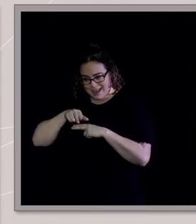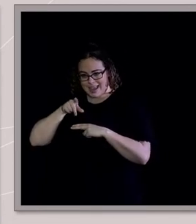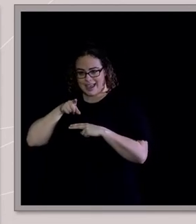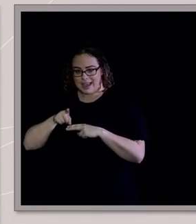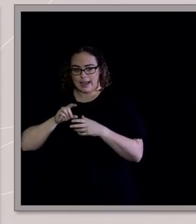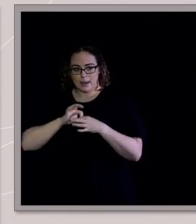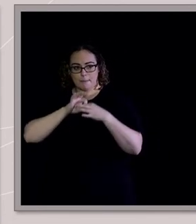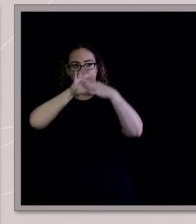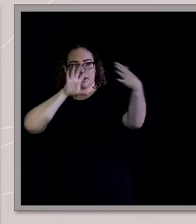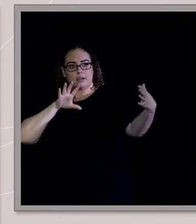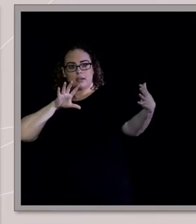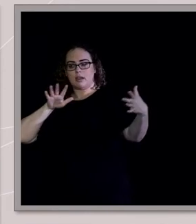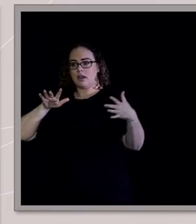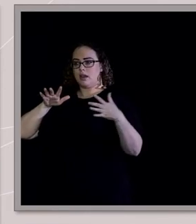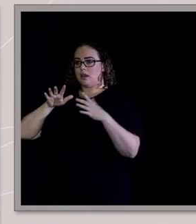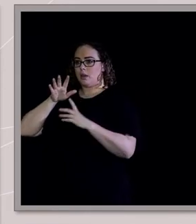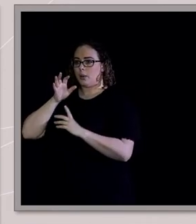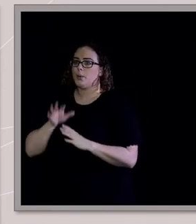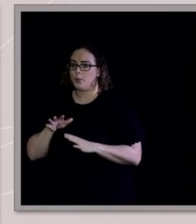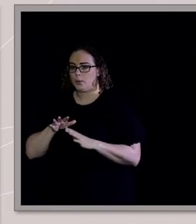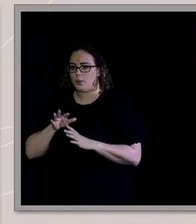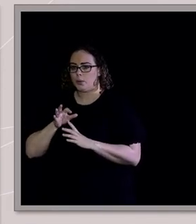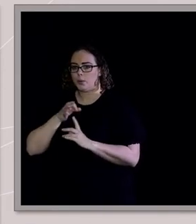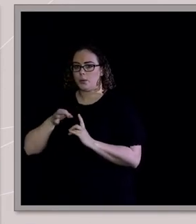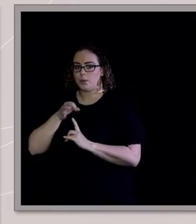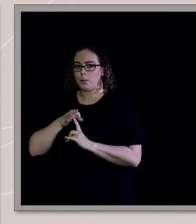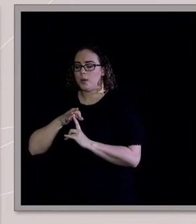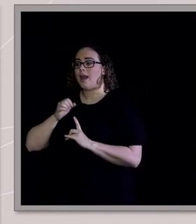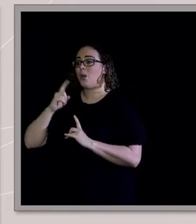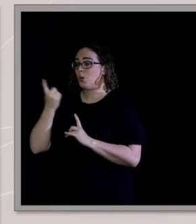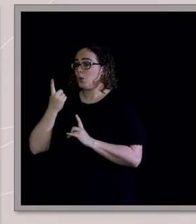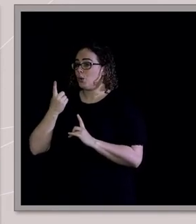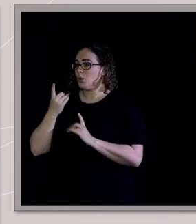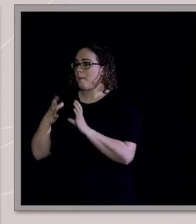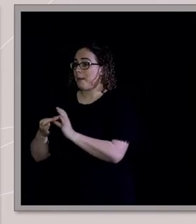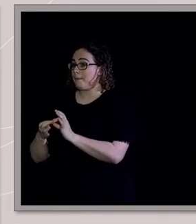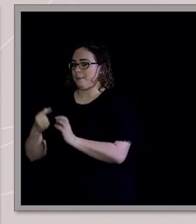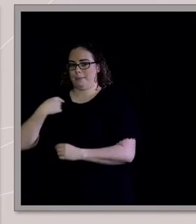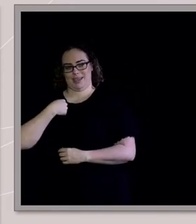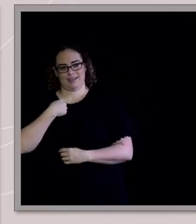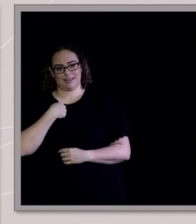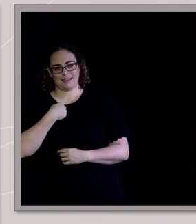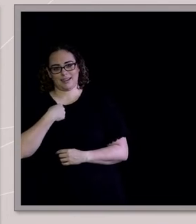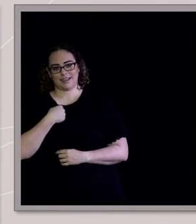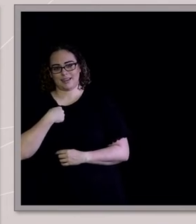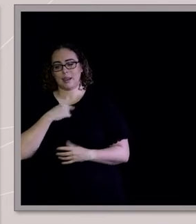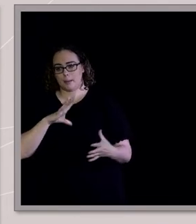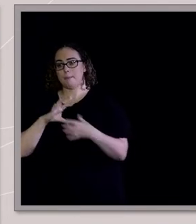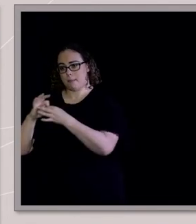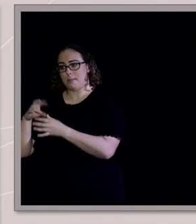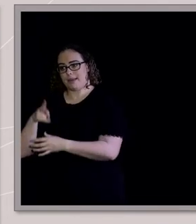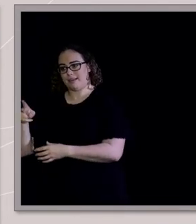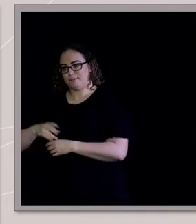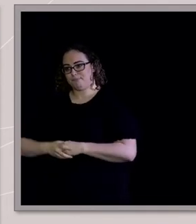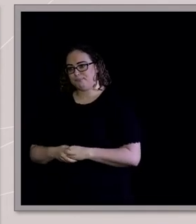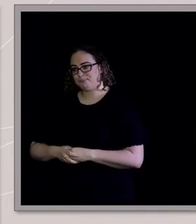understanding. And, you know, we had these amazing moments and he said, I'm sorry